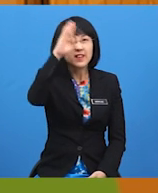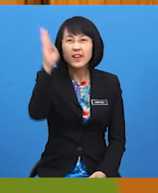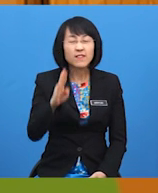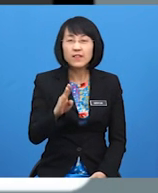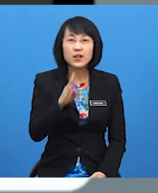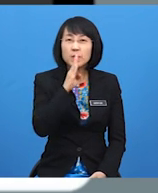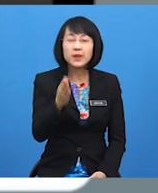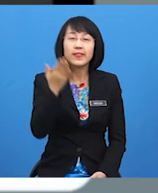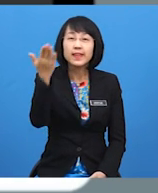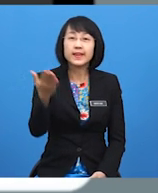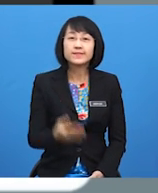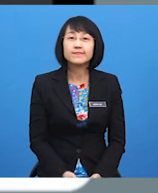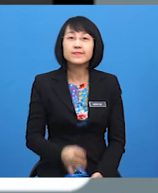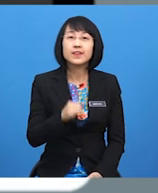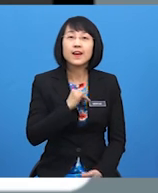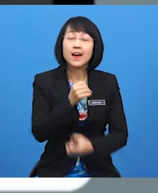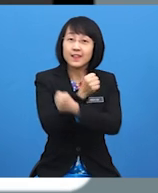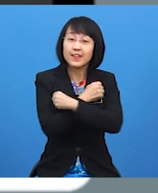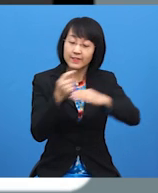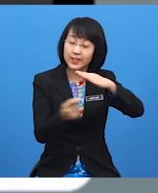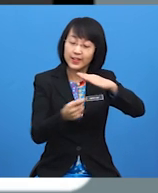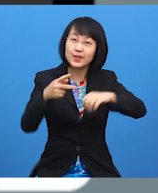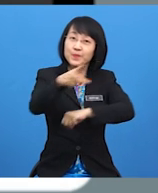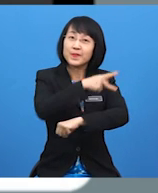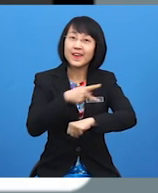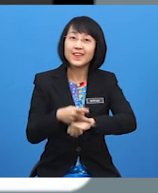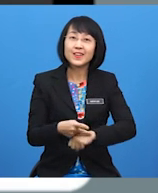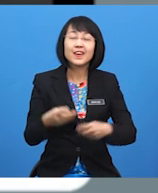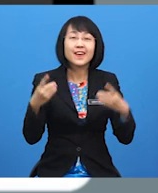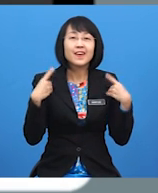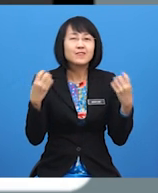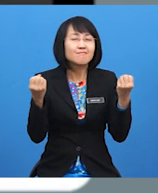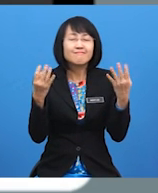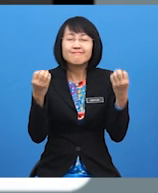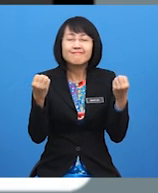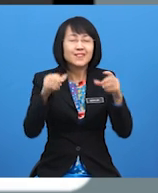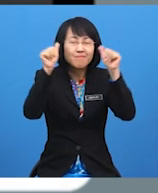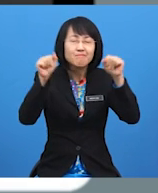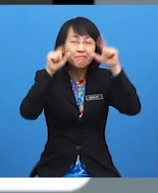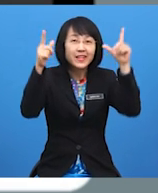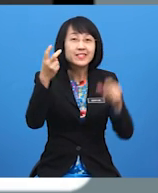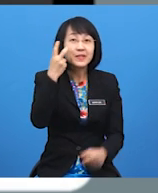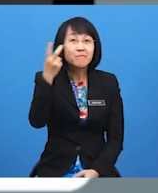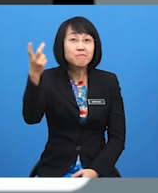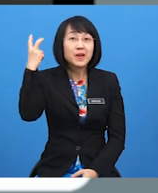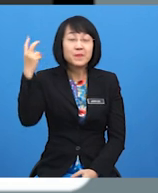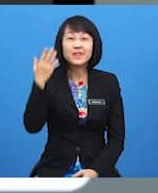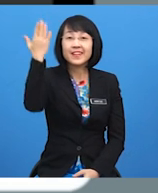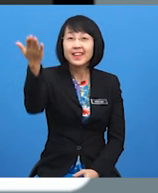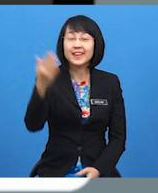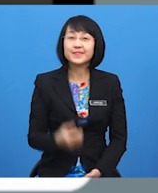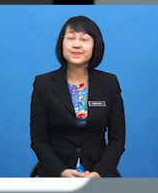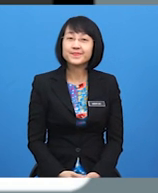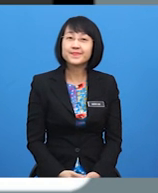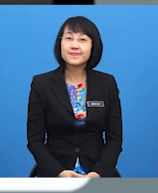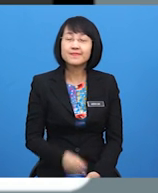there. I really love the theme park. We had so many amazing memories there. There's